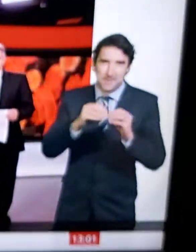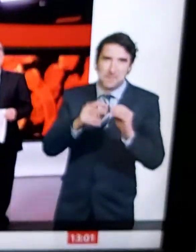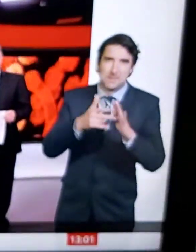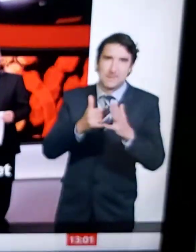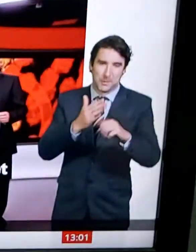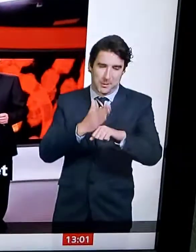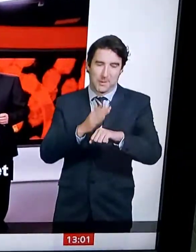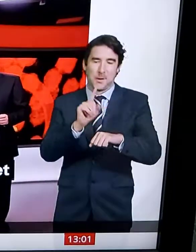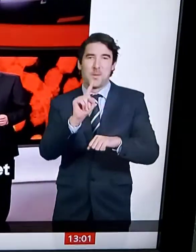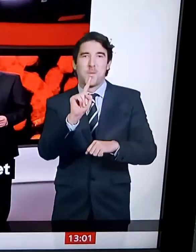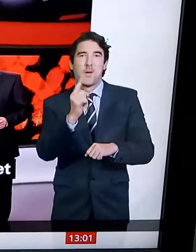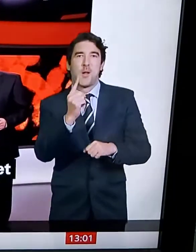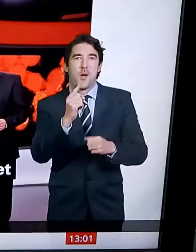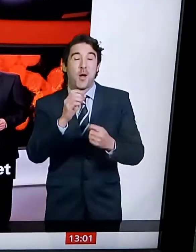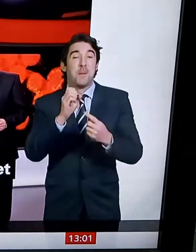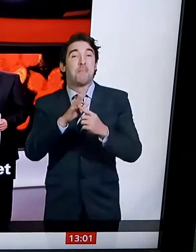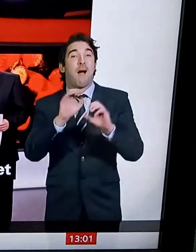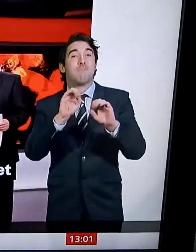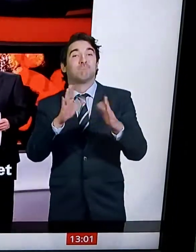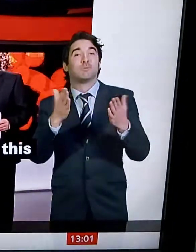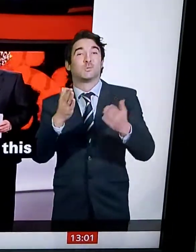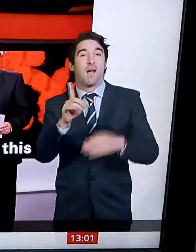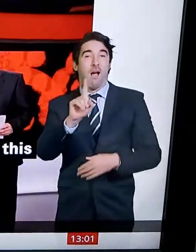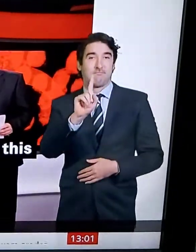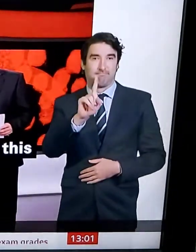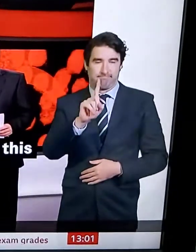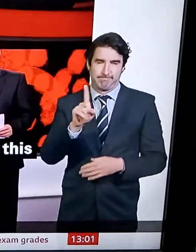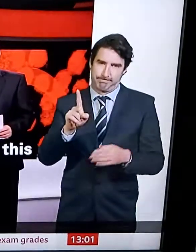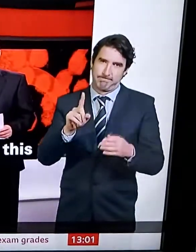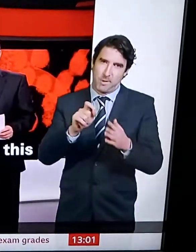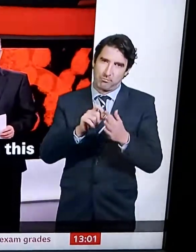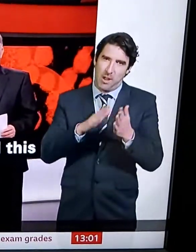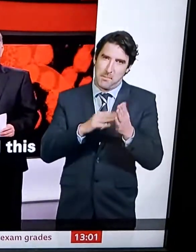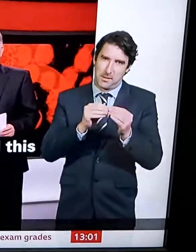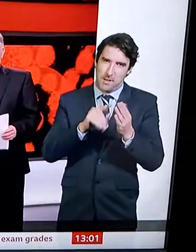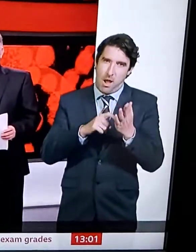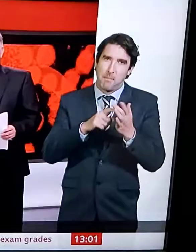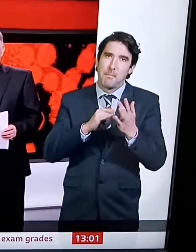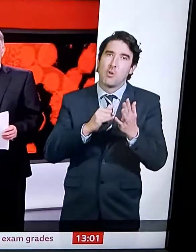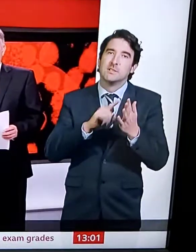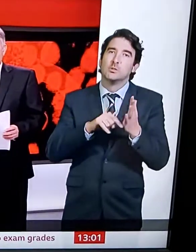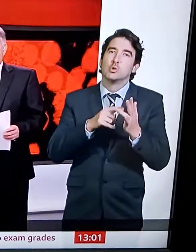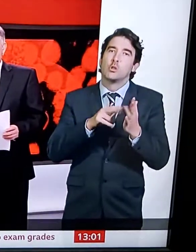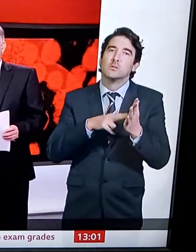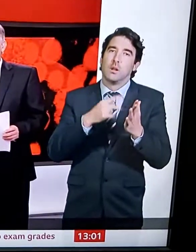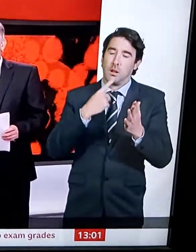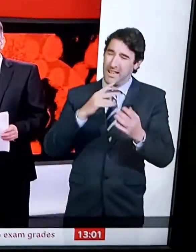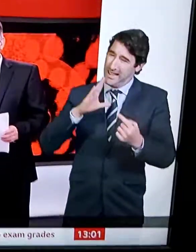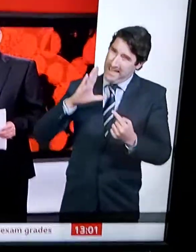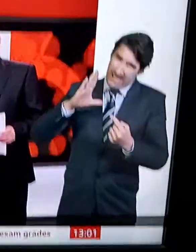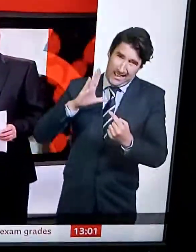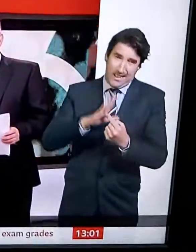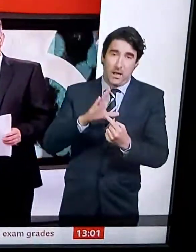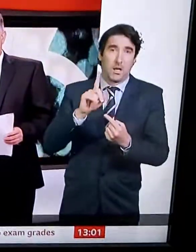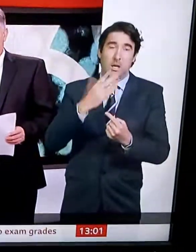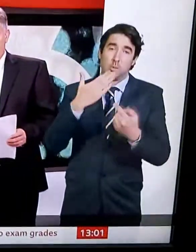There's just a lot of raging local media demands about what does all open the request for media.